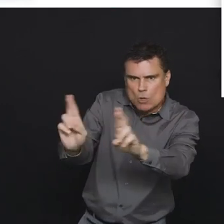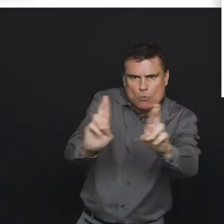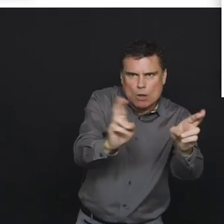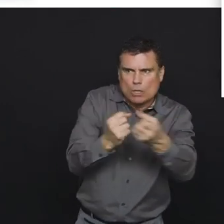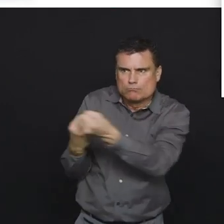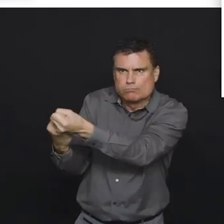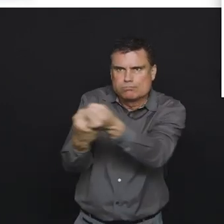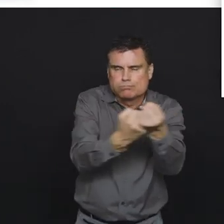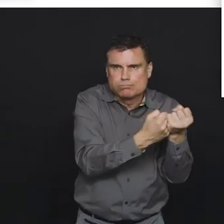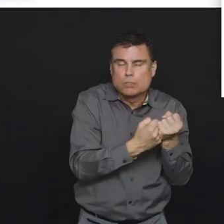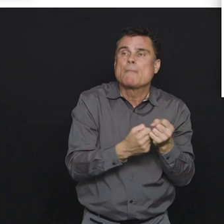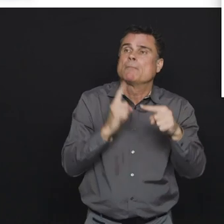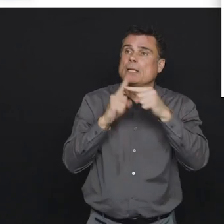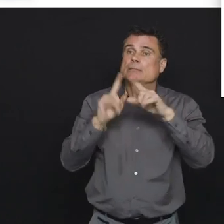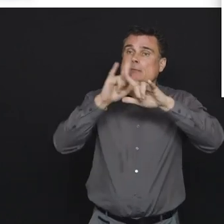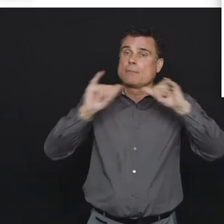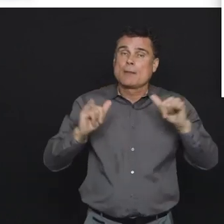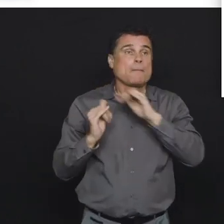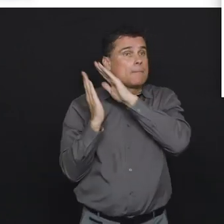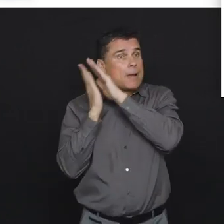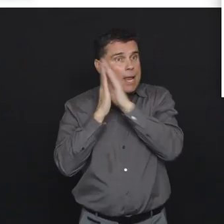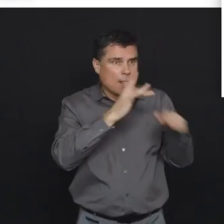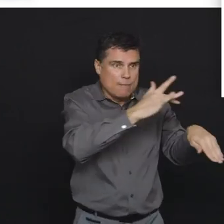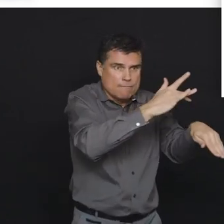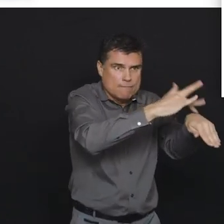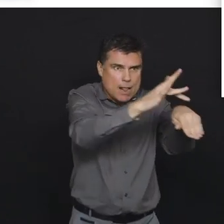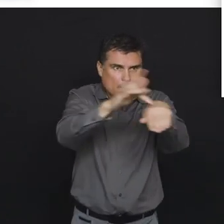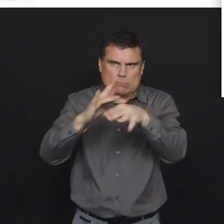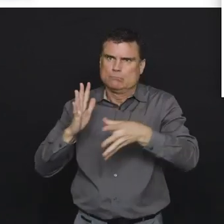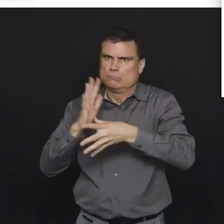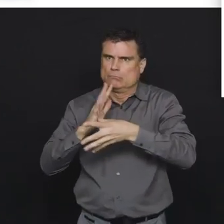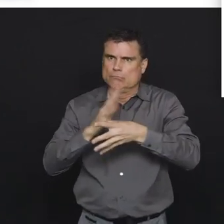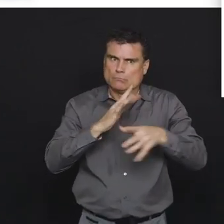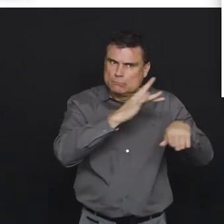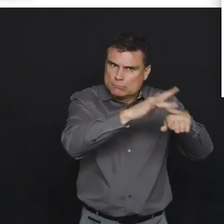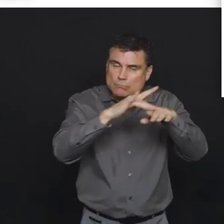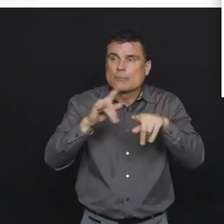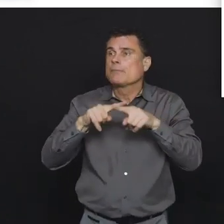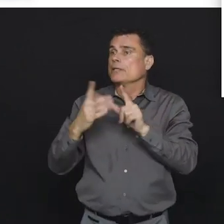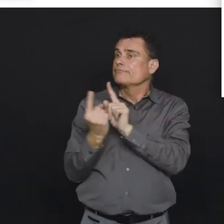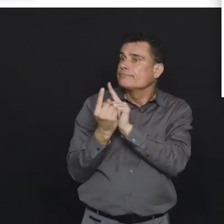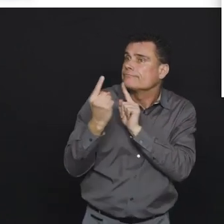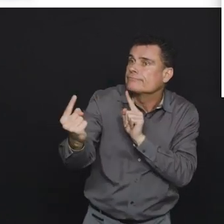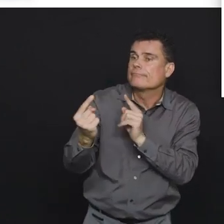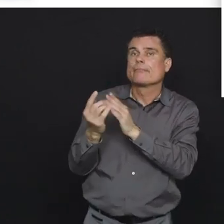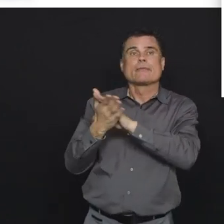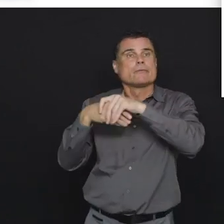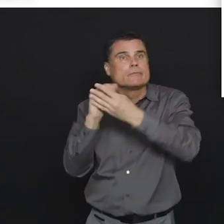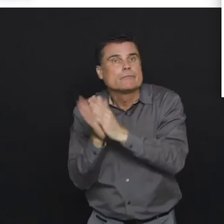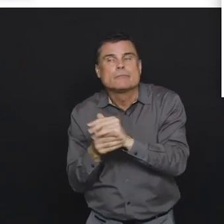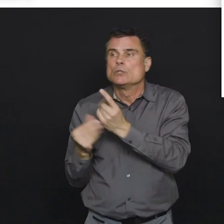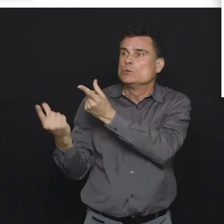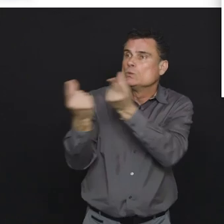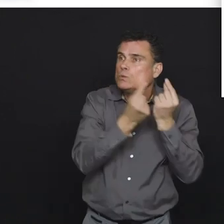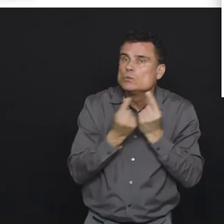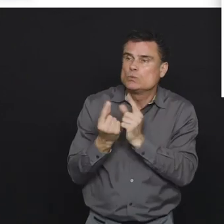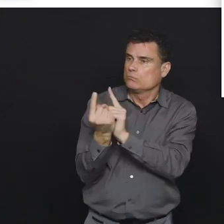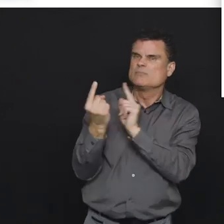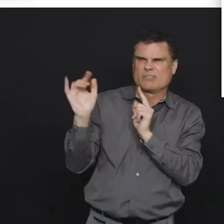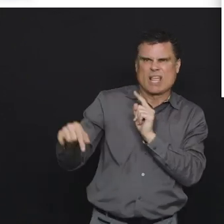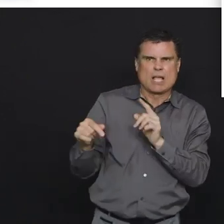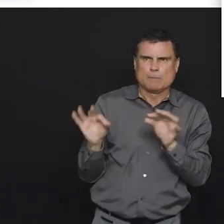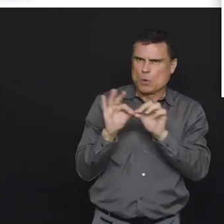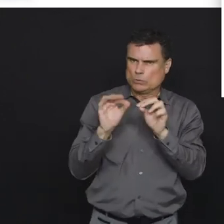authorities are also focused on the third aspect, the first being beds and capacity, the second being human resources, the third being personal protective equipment,